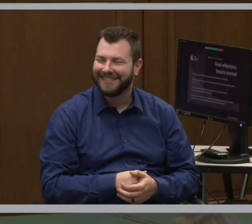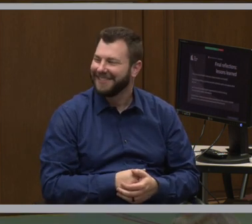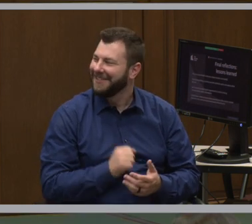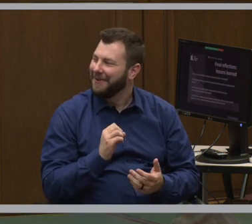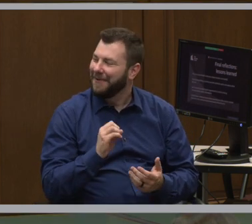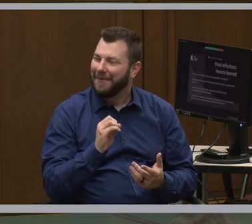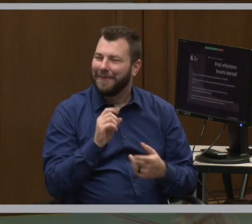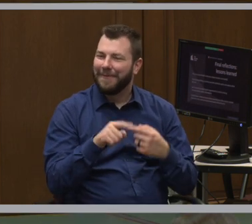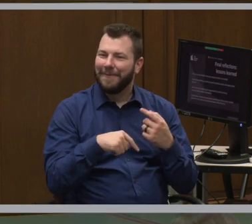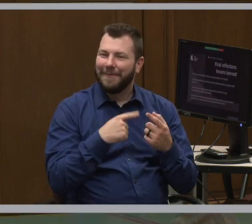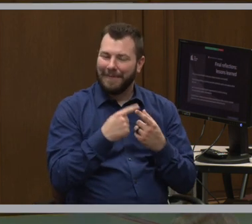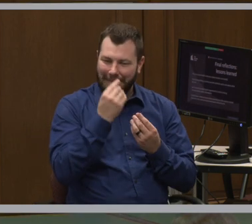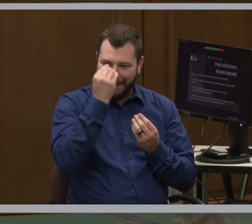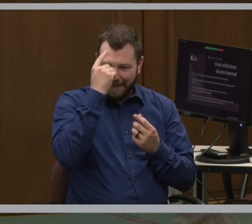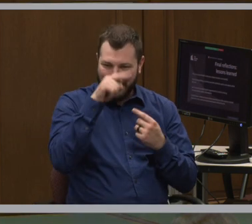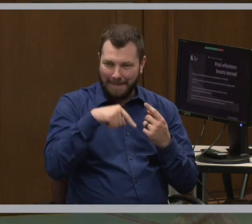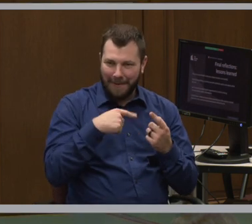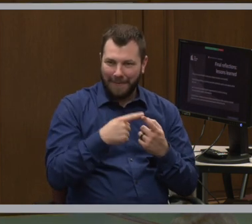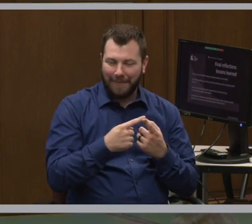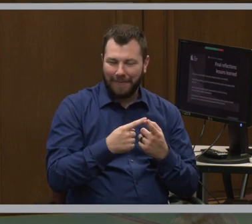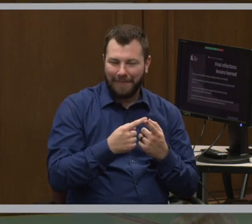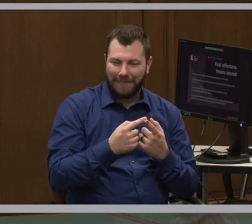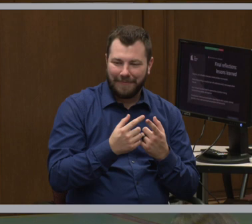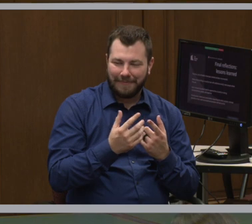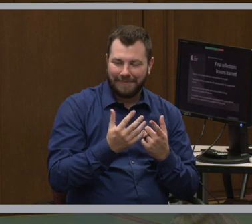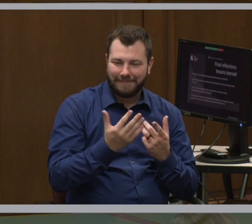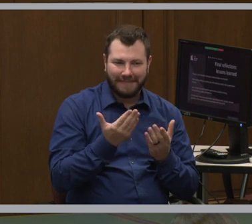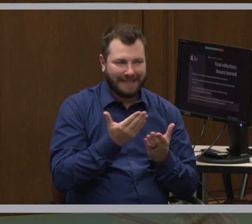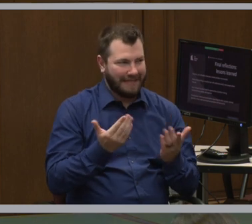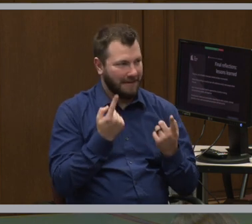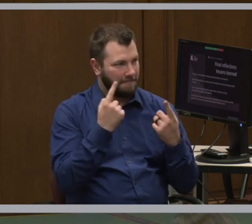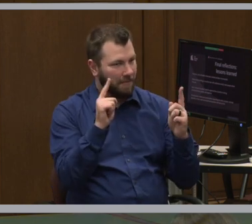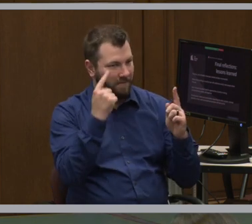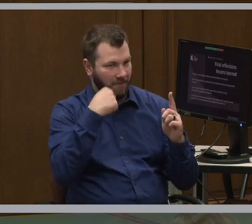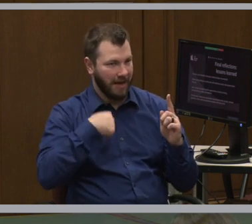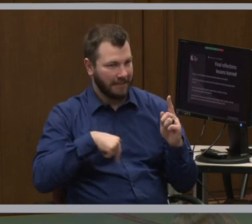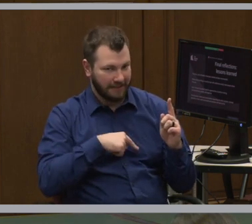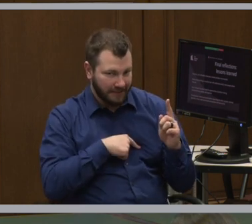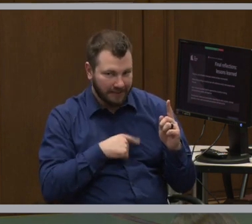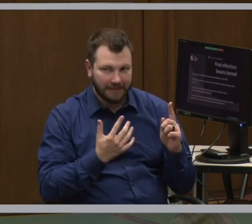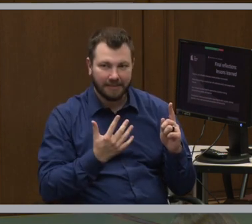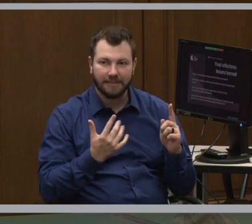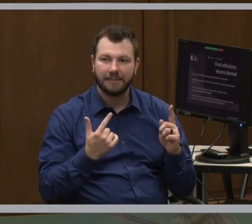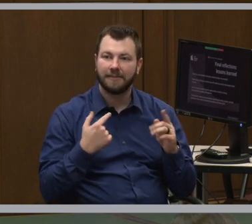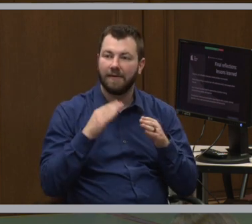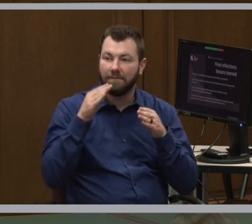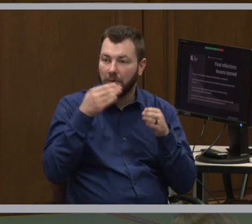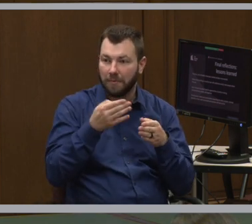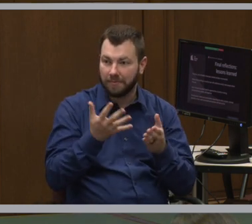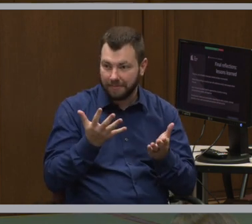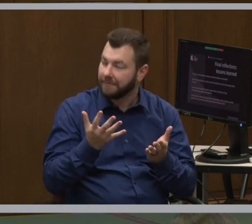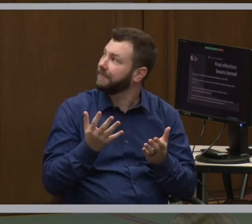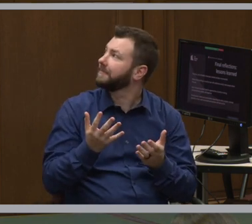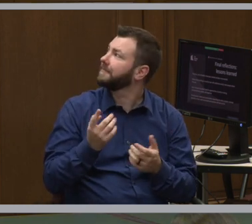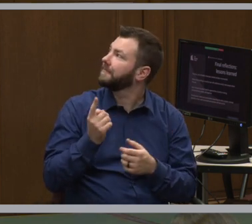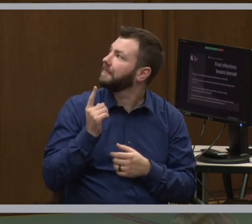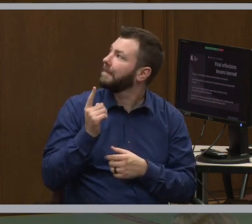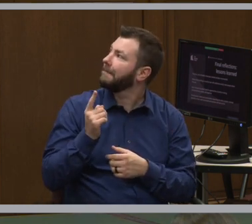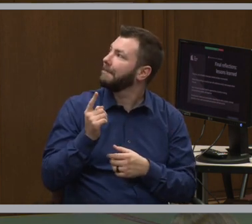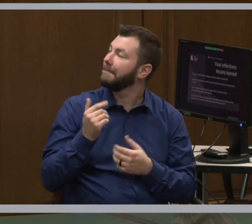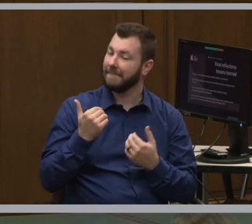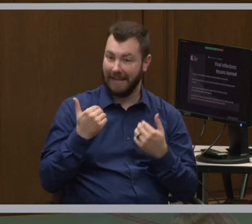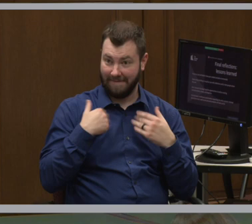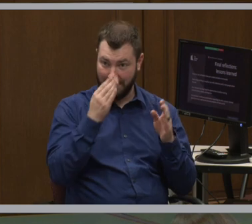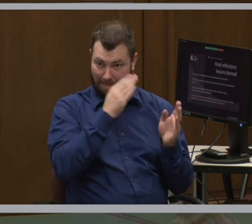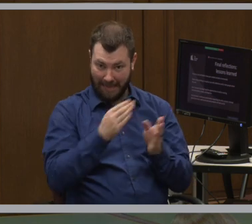So when I think about things that have, you know, worked for us, things that I focus on are, you know, having a